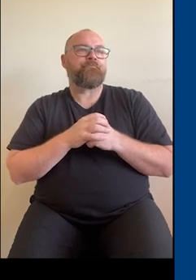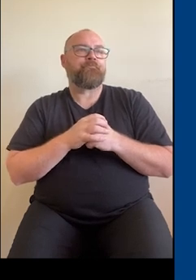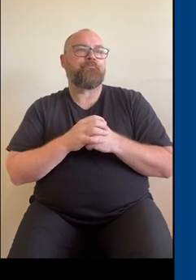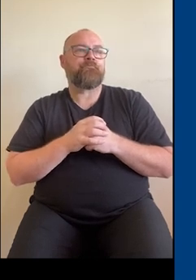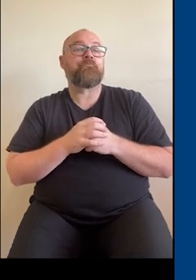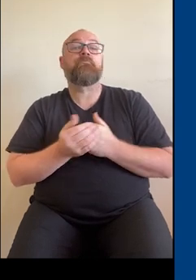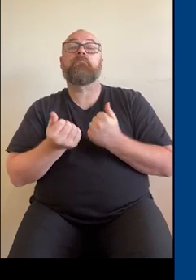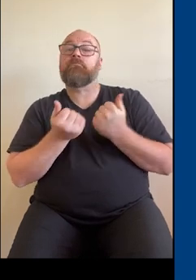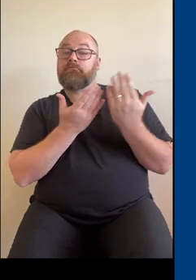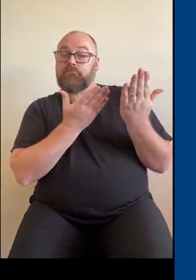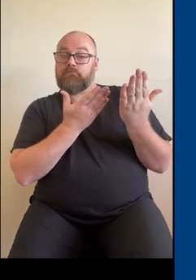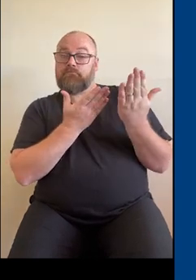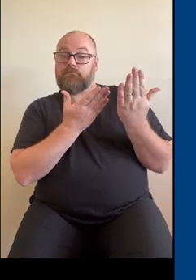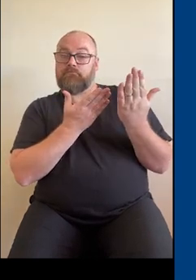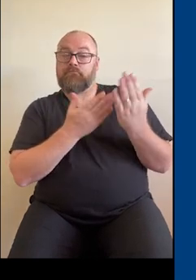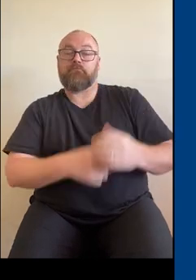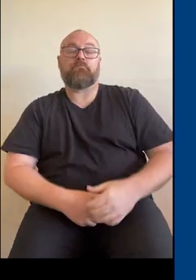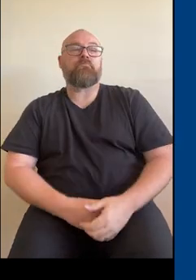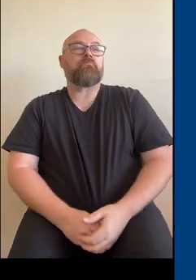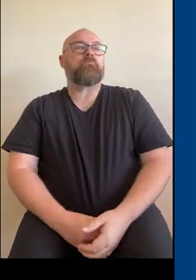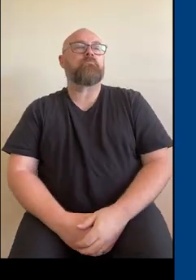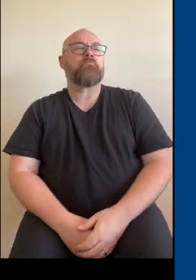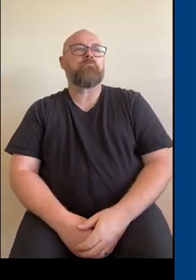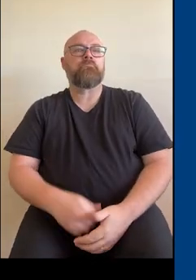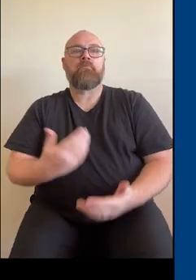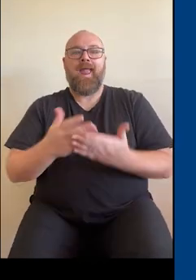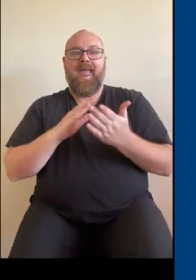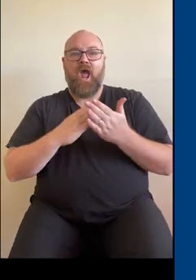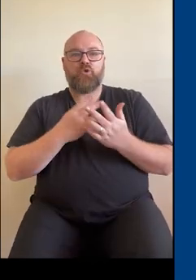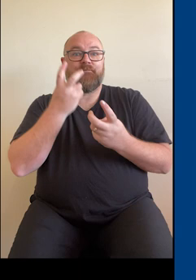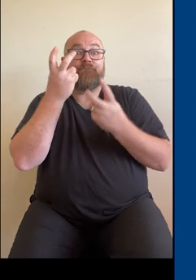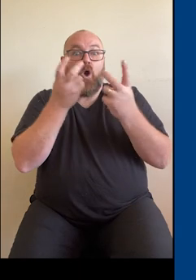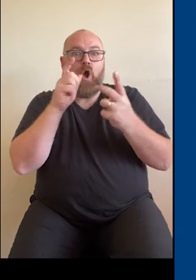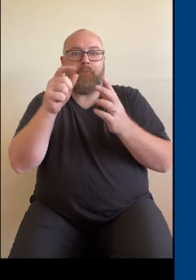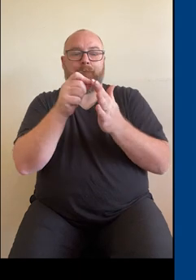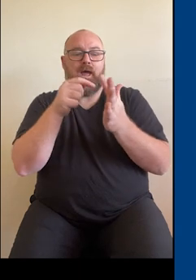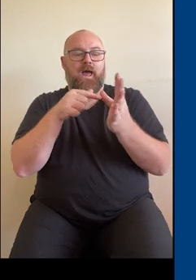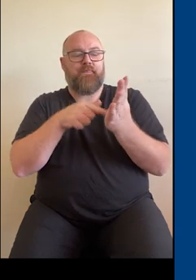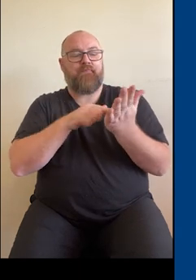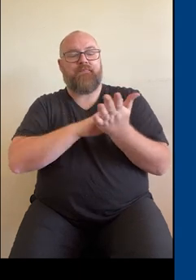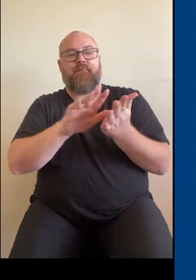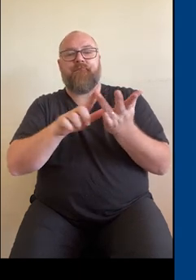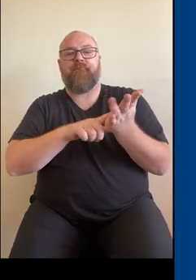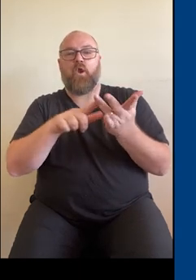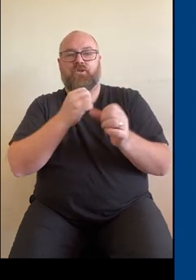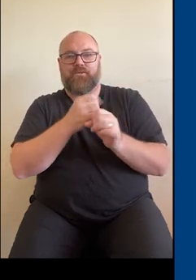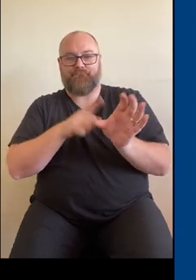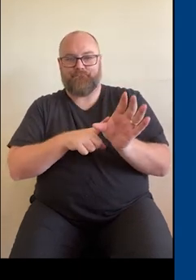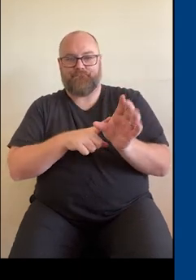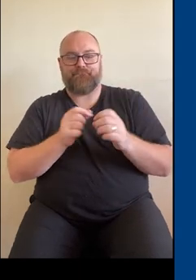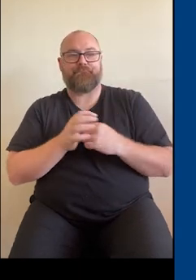But for now I'm going to focus on finding your pathology test results in My Health Record.